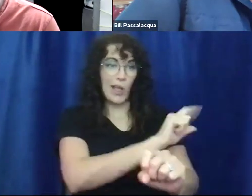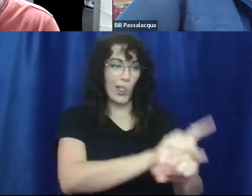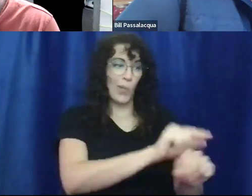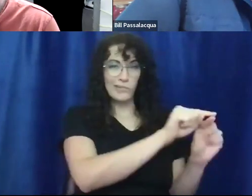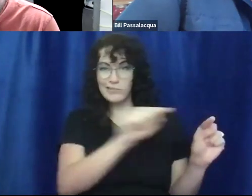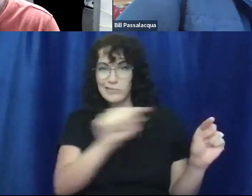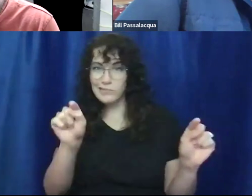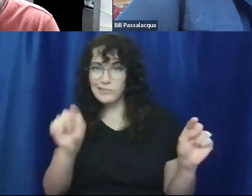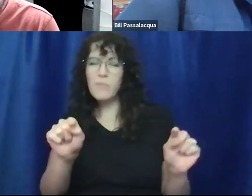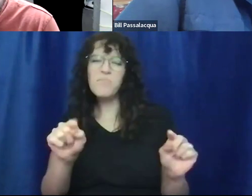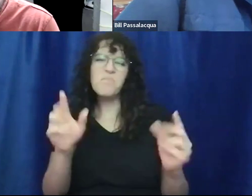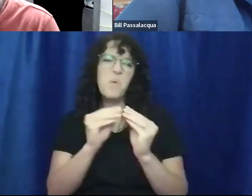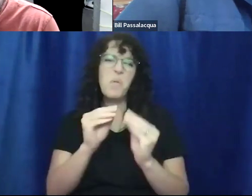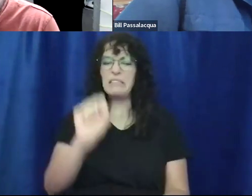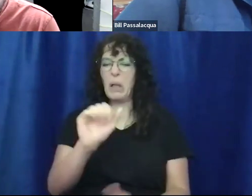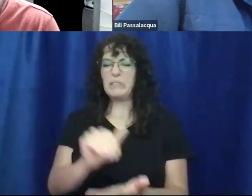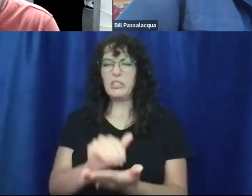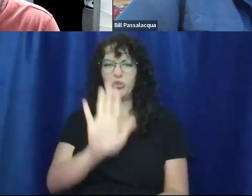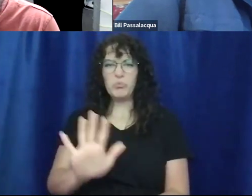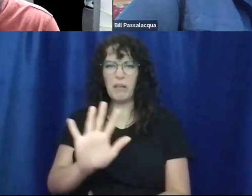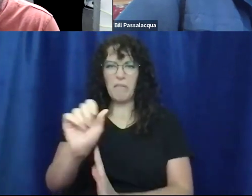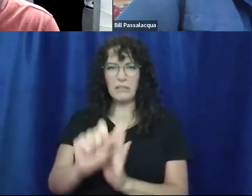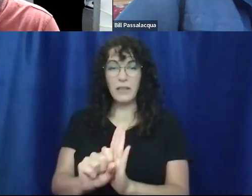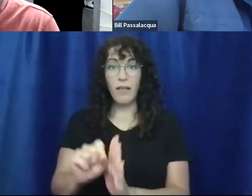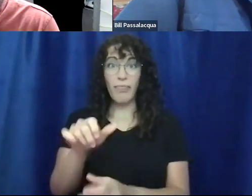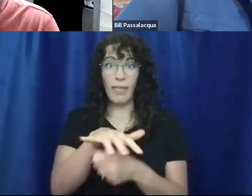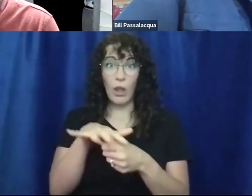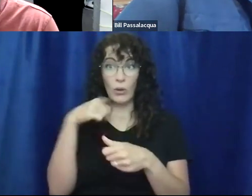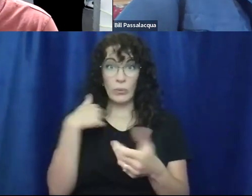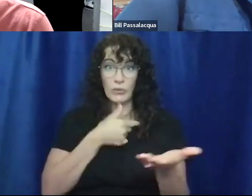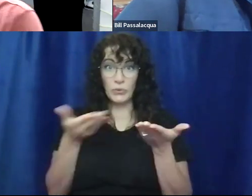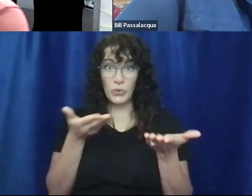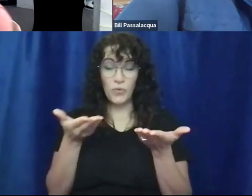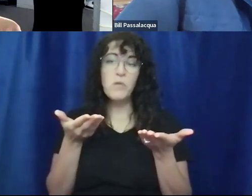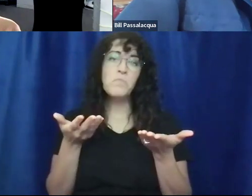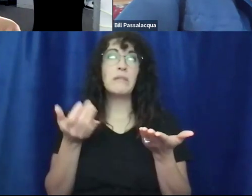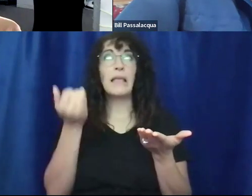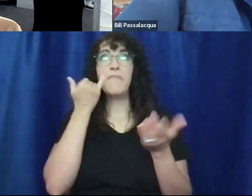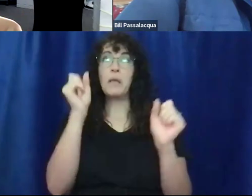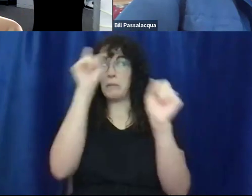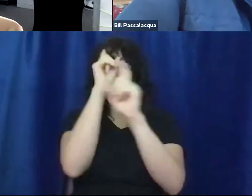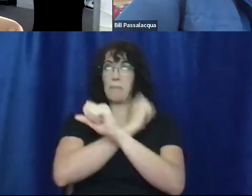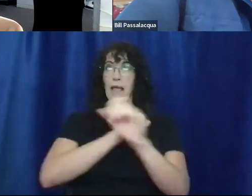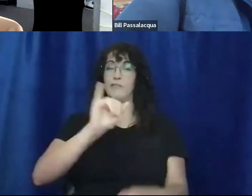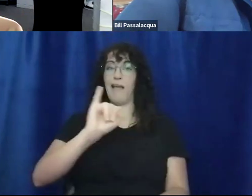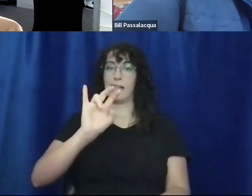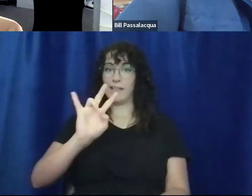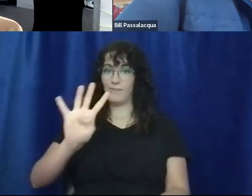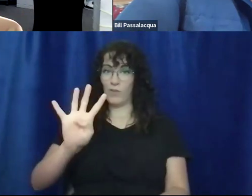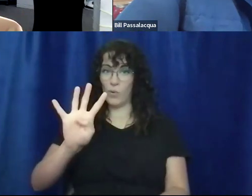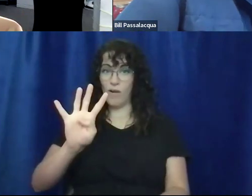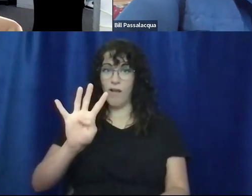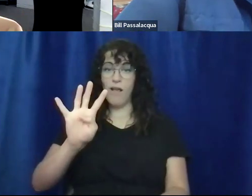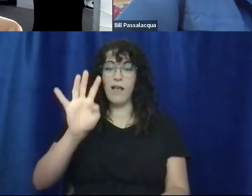south central part of the state. The area that we serve is basically, if you can imagine, I-74 and south in